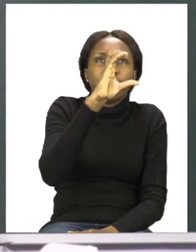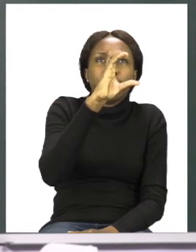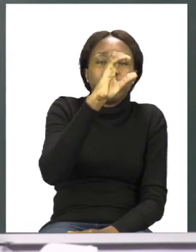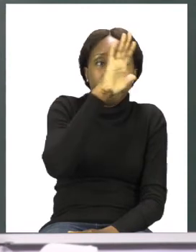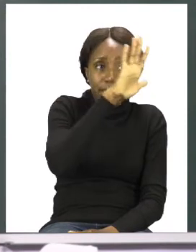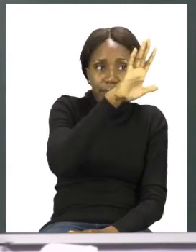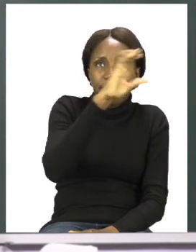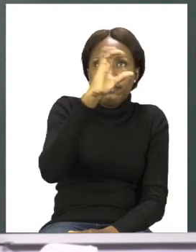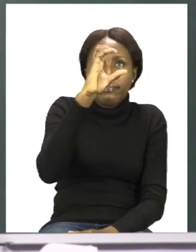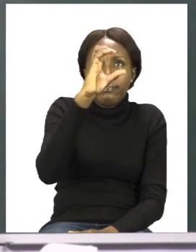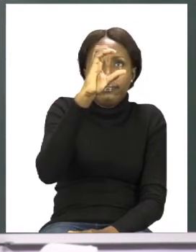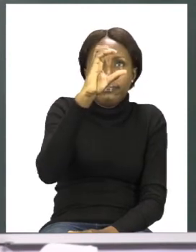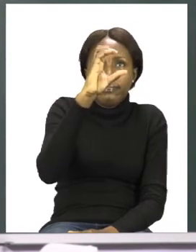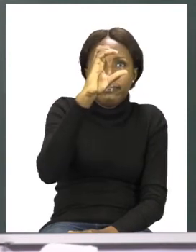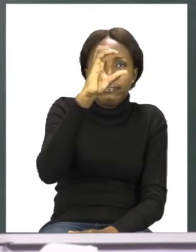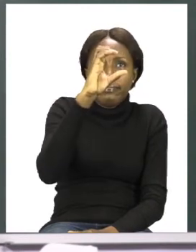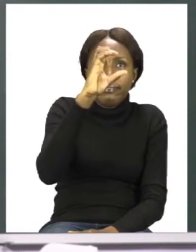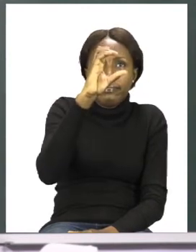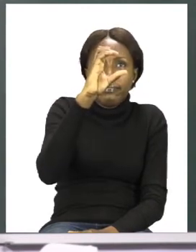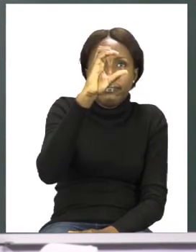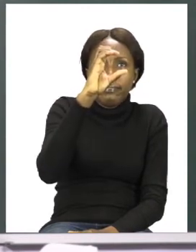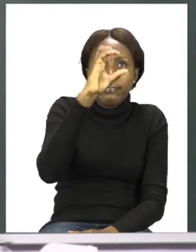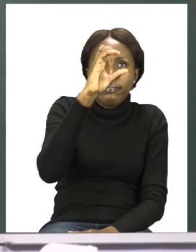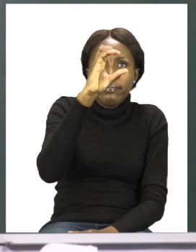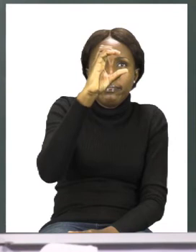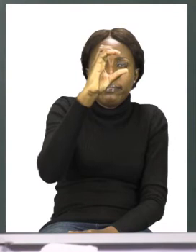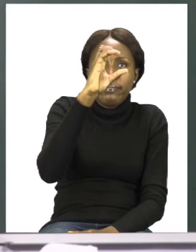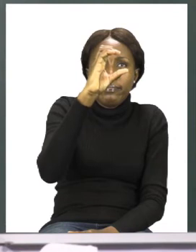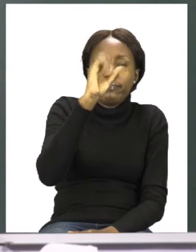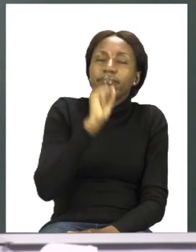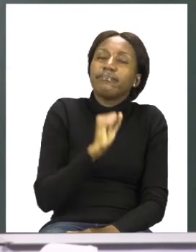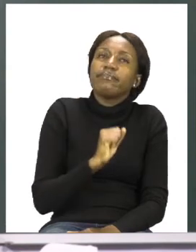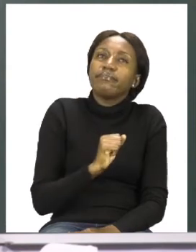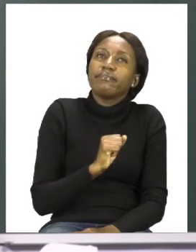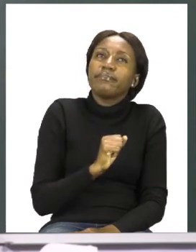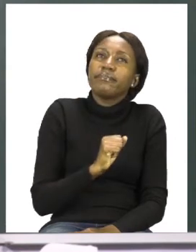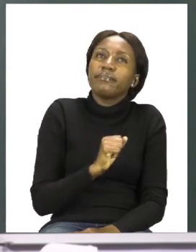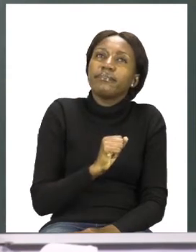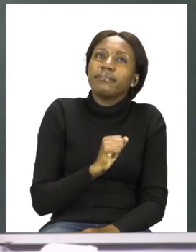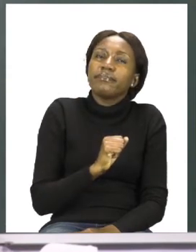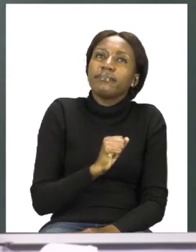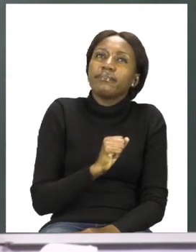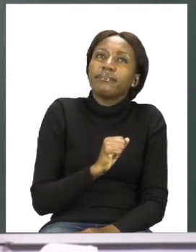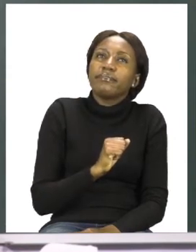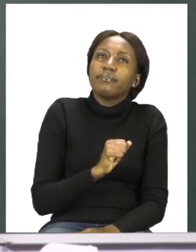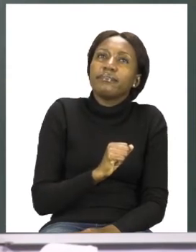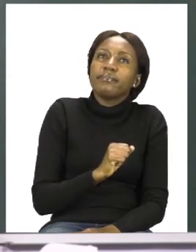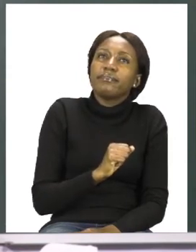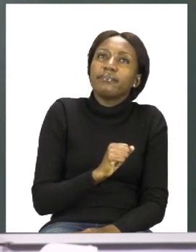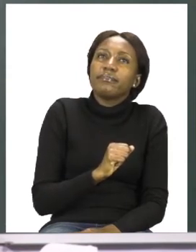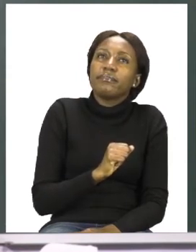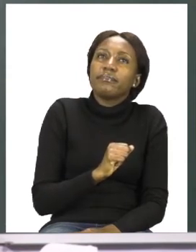and a K. We call this the five cent coin because it can buy